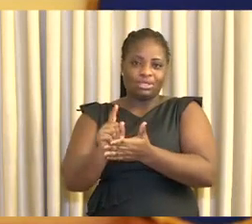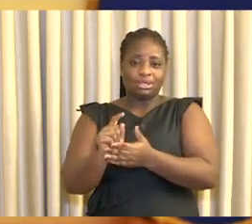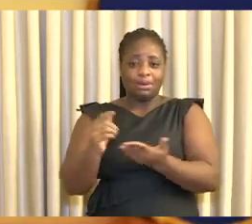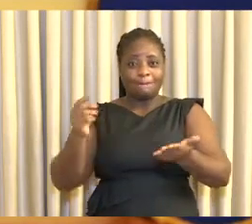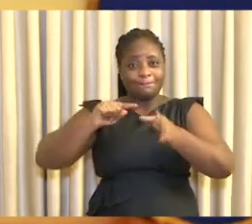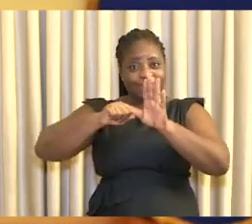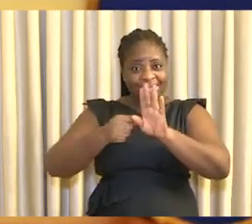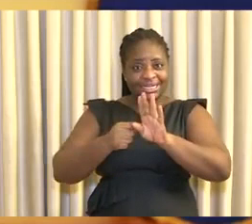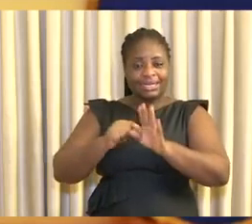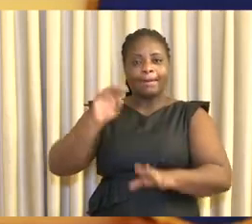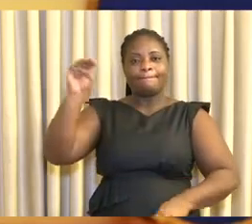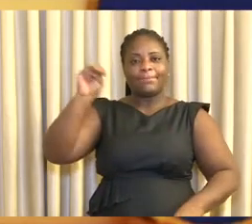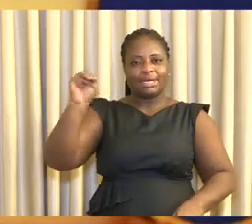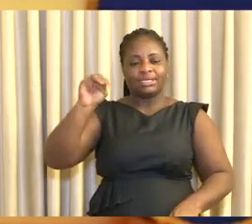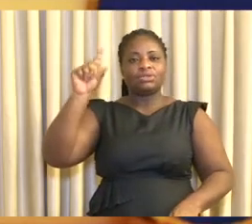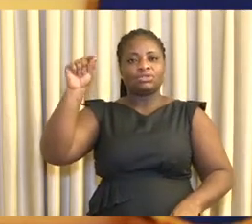20th of April.